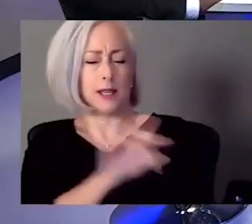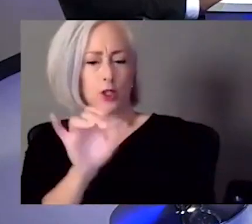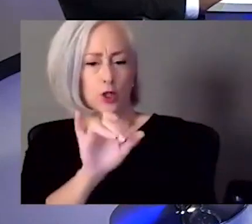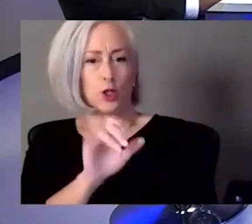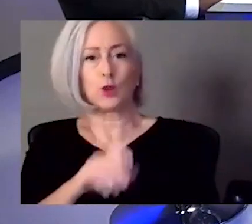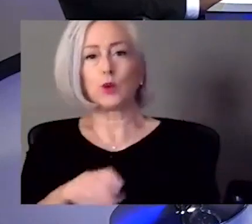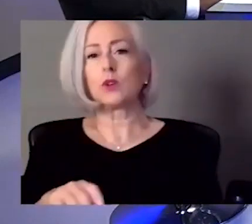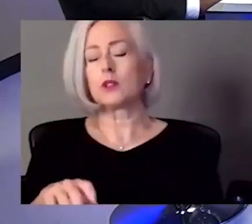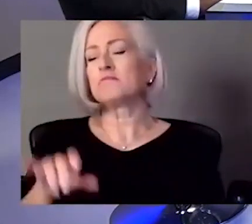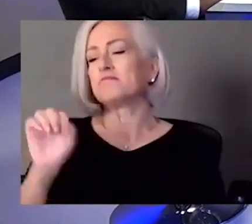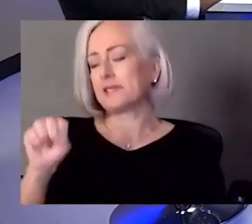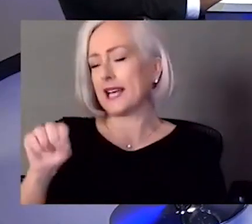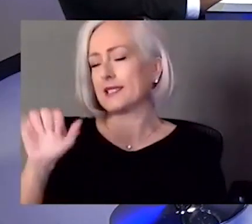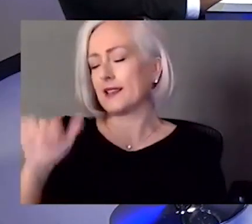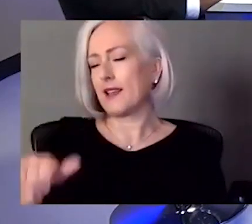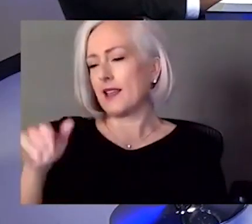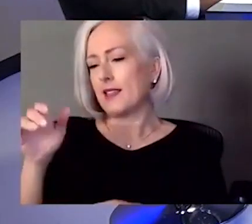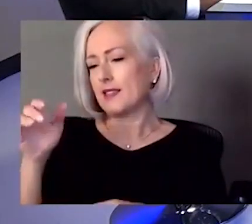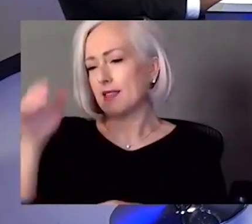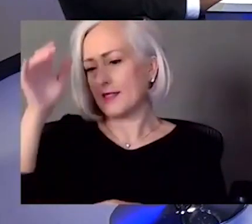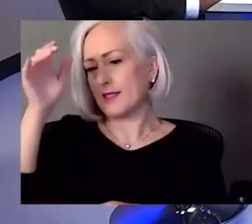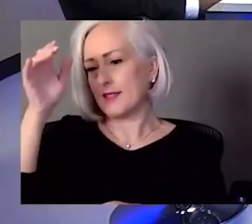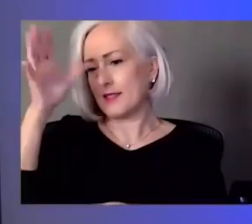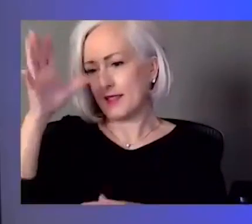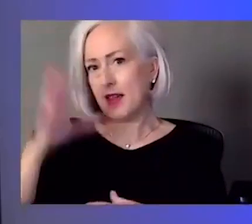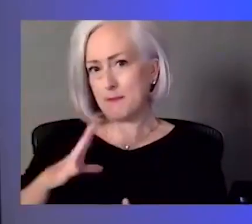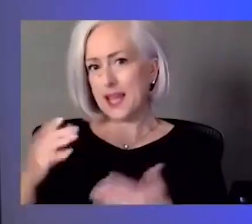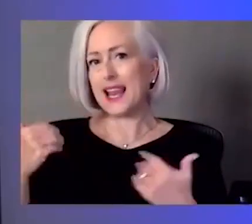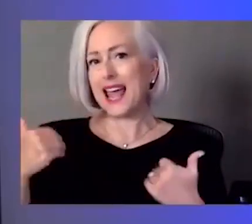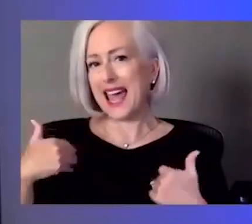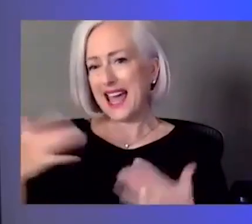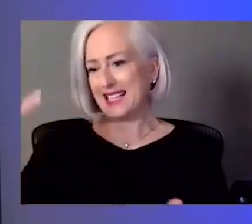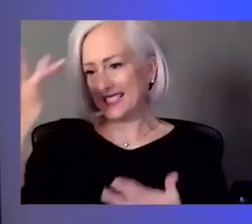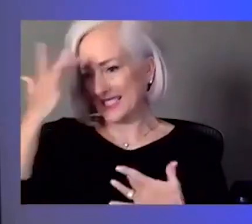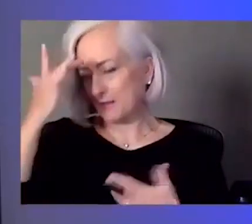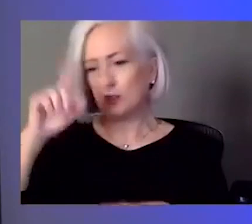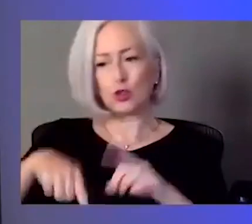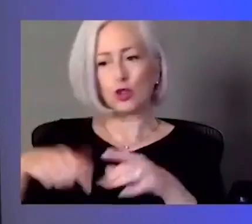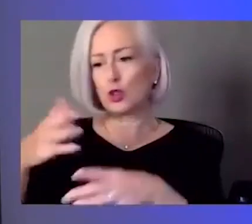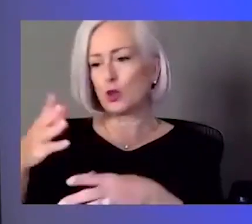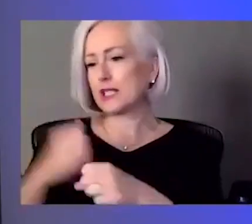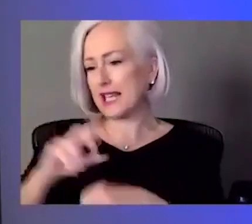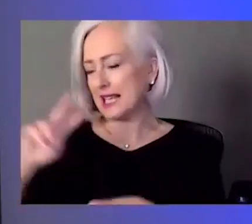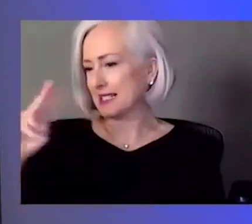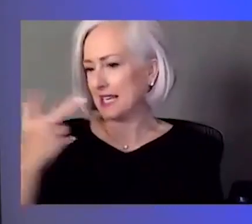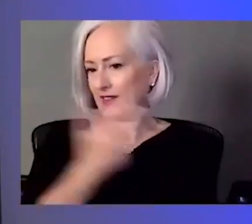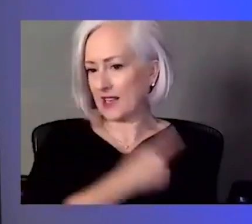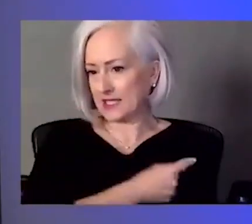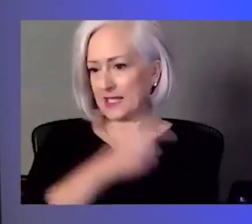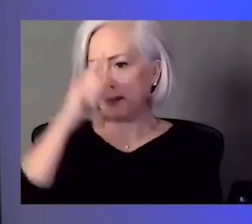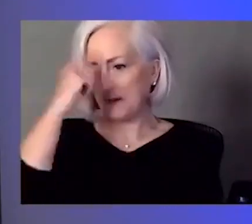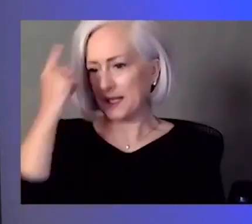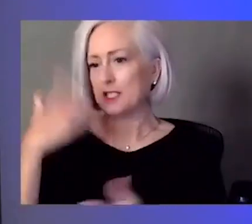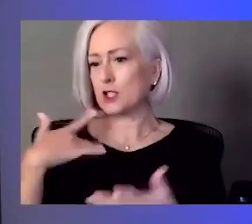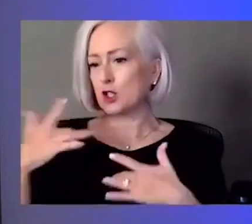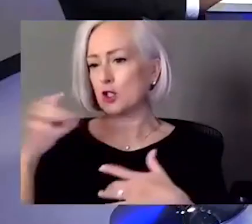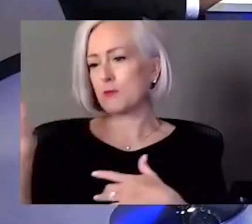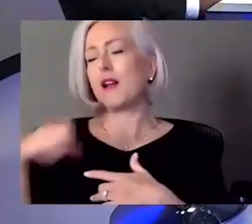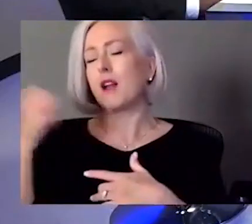symptoms that precluded him from getting his second vaccine because he was concerned about his other medical condition.